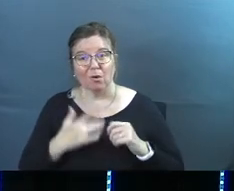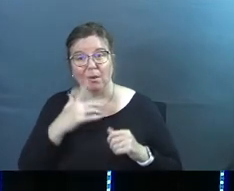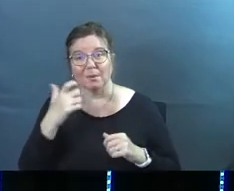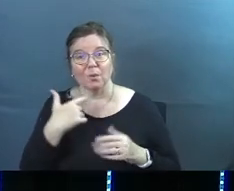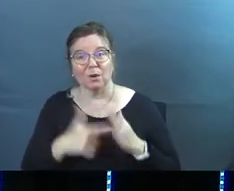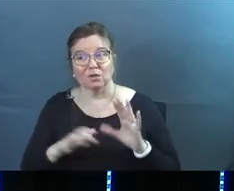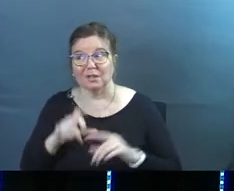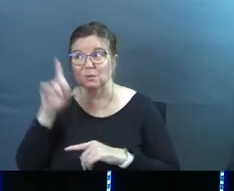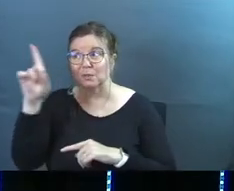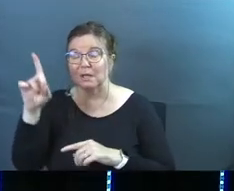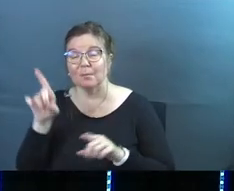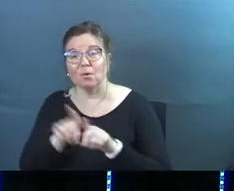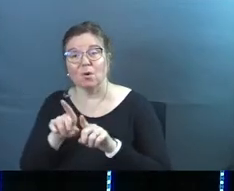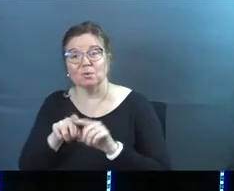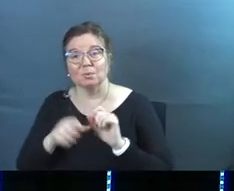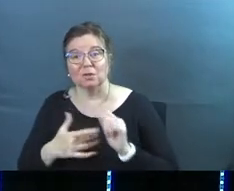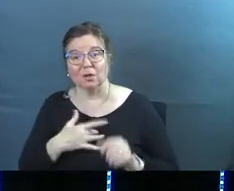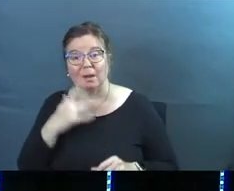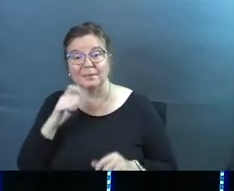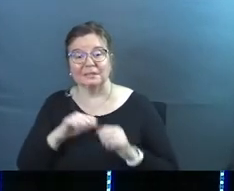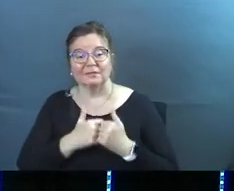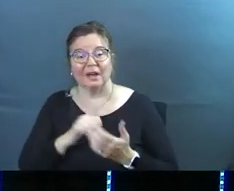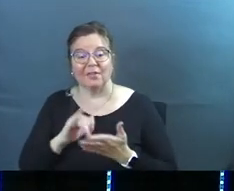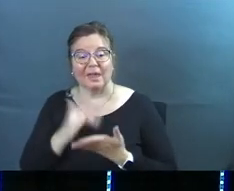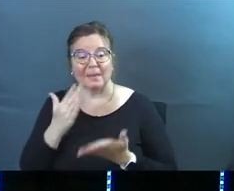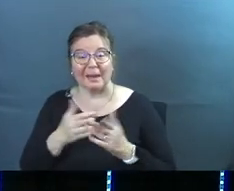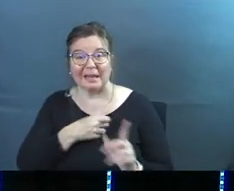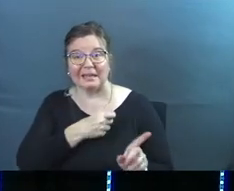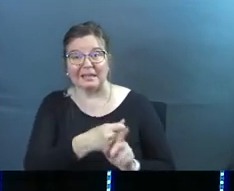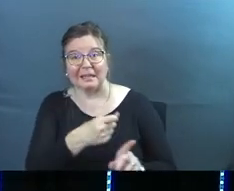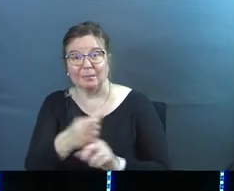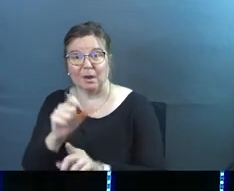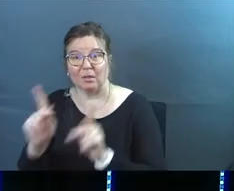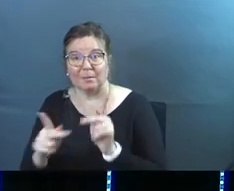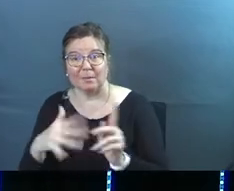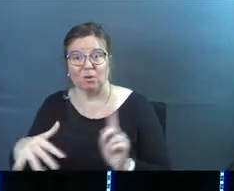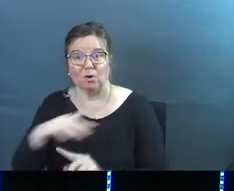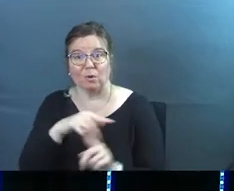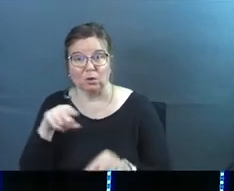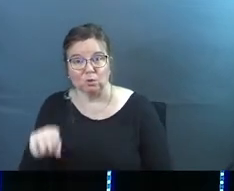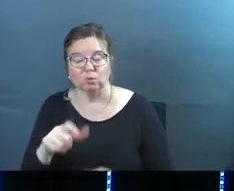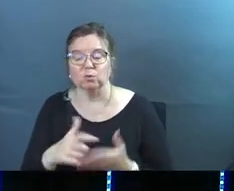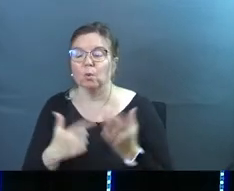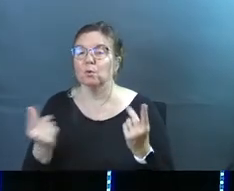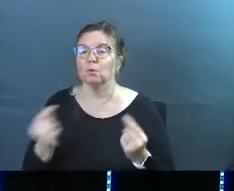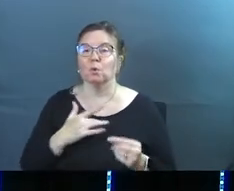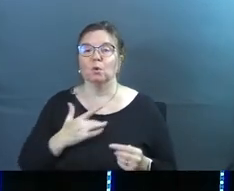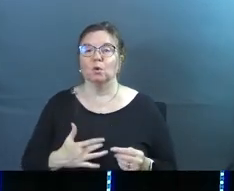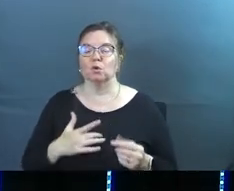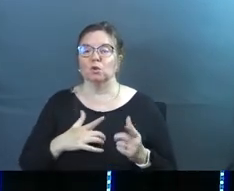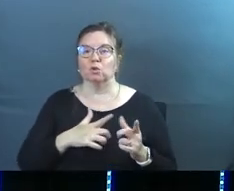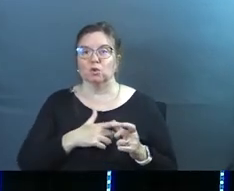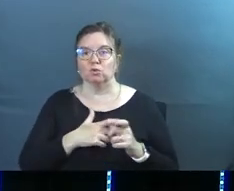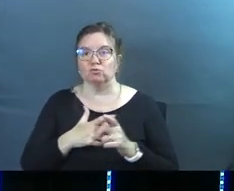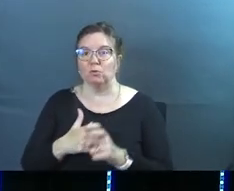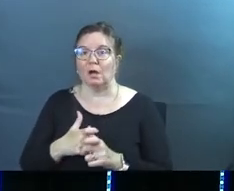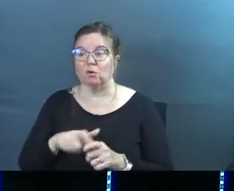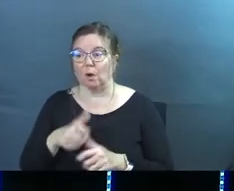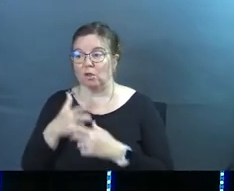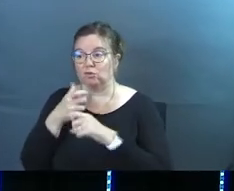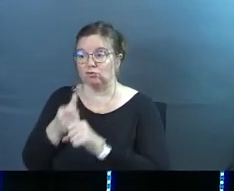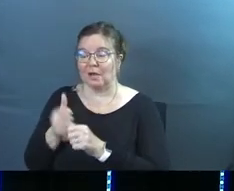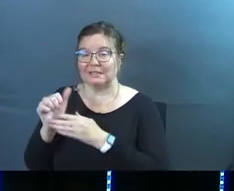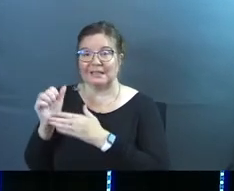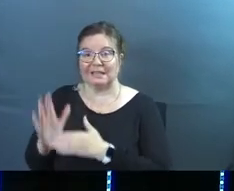because of what you've done to him, but it breaks your heart because of how that might impact other people around you. And so what you do is you run to other trusted